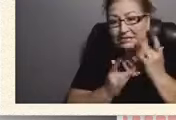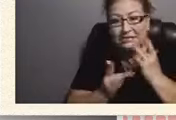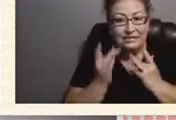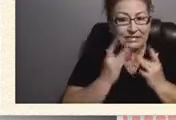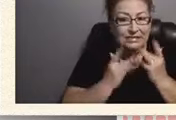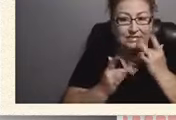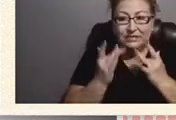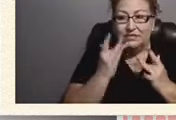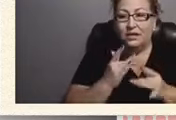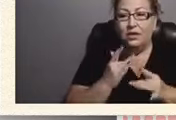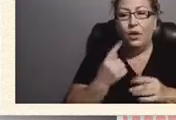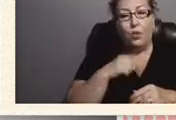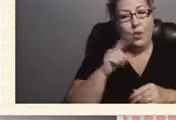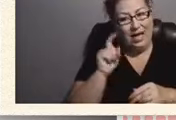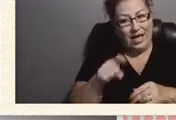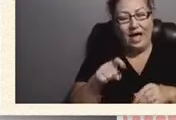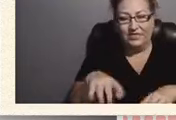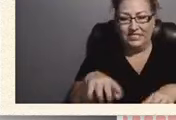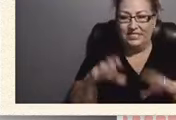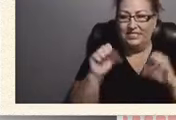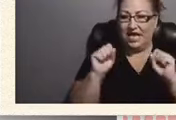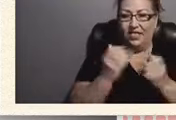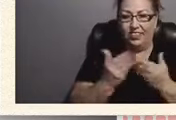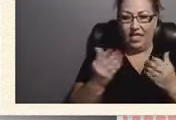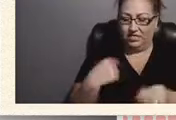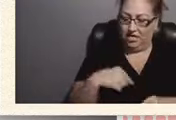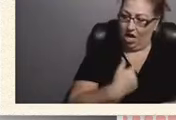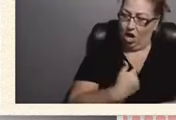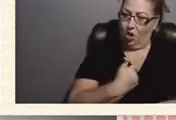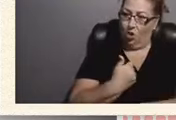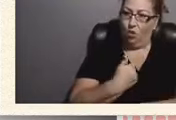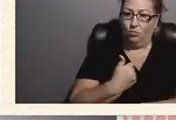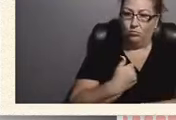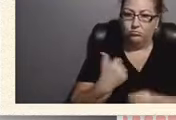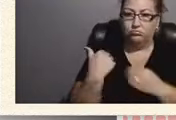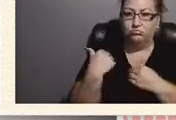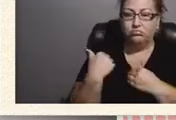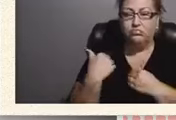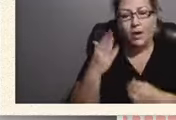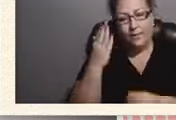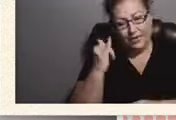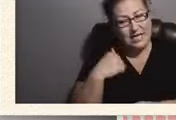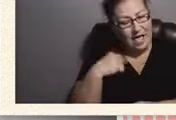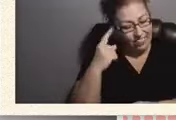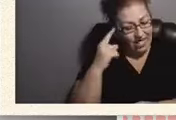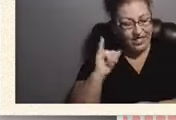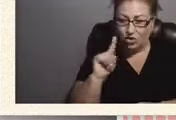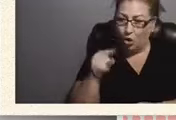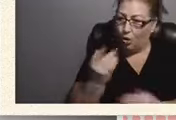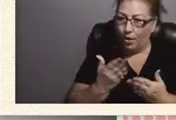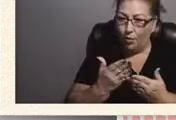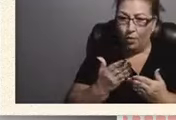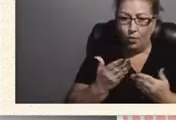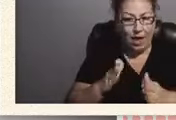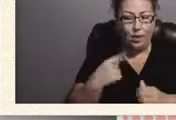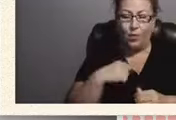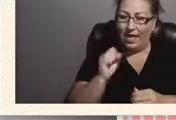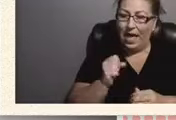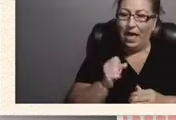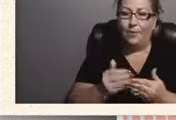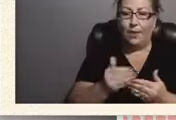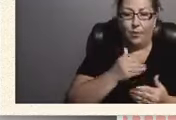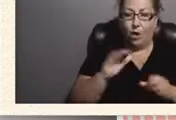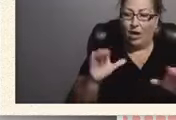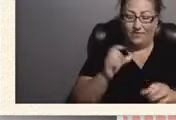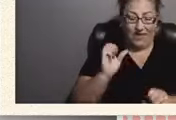have to take things into our own hands. And I think that's the only way. Being proactive, we can complain all we want, but